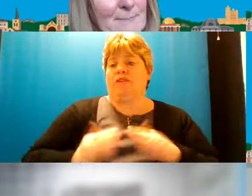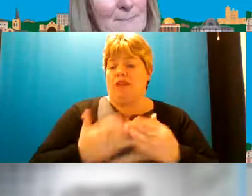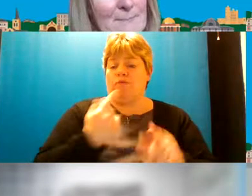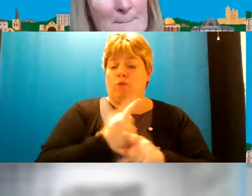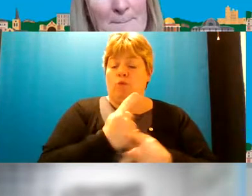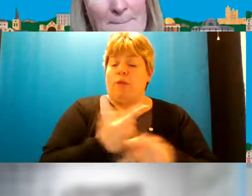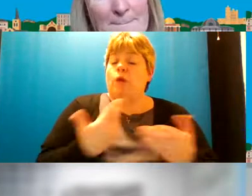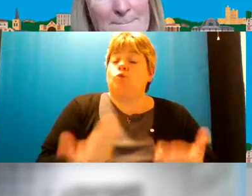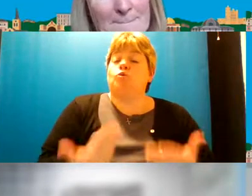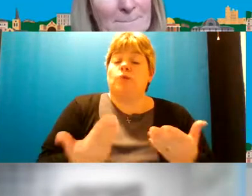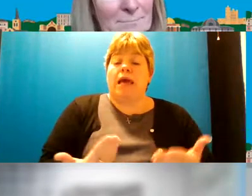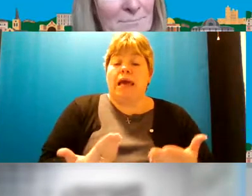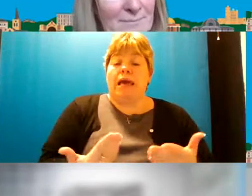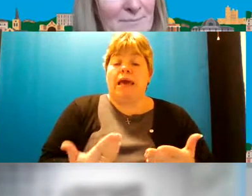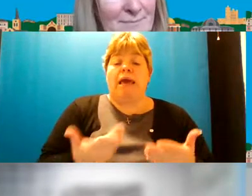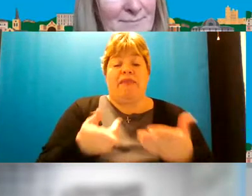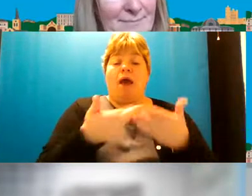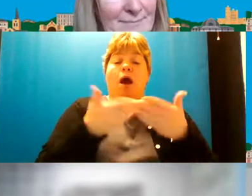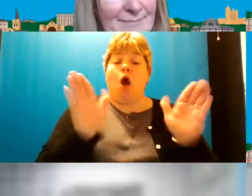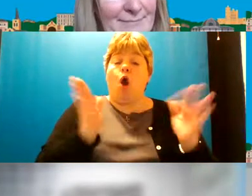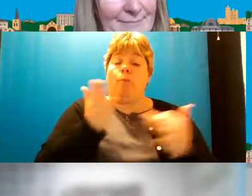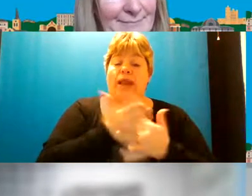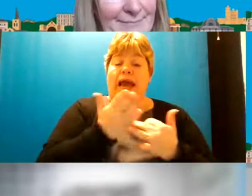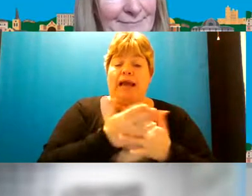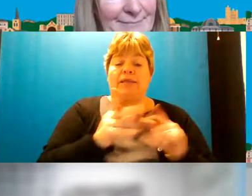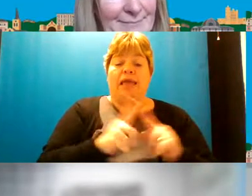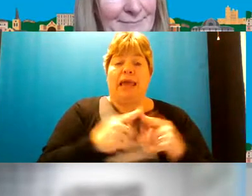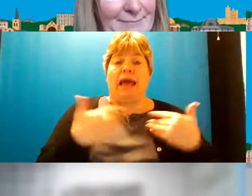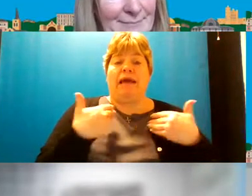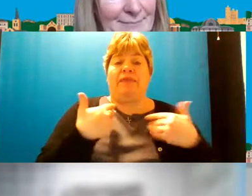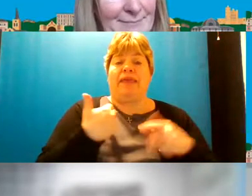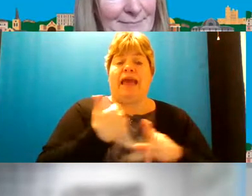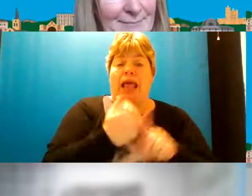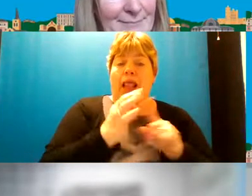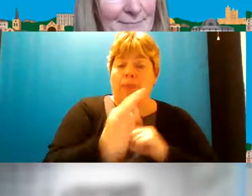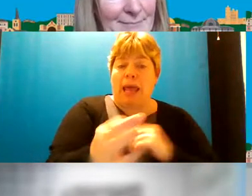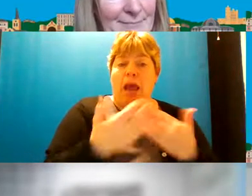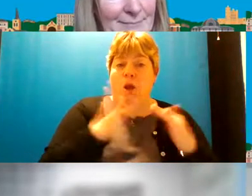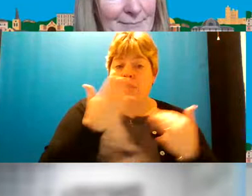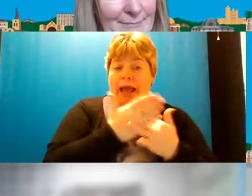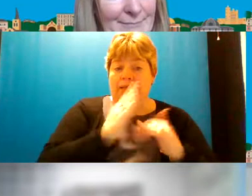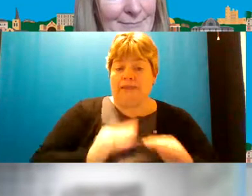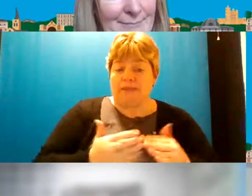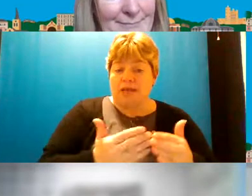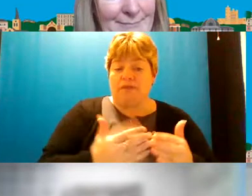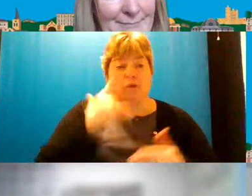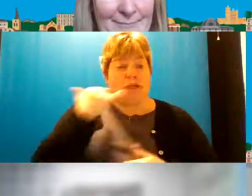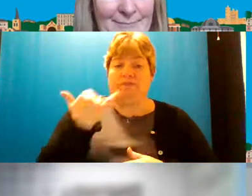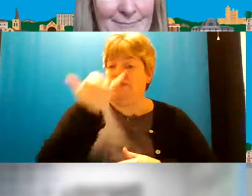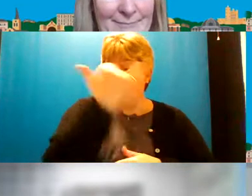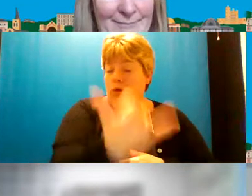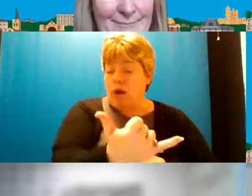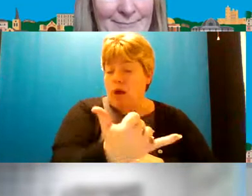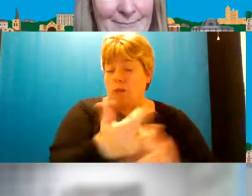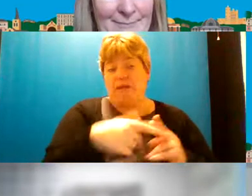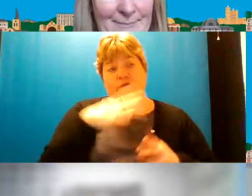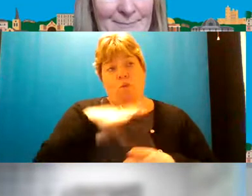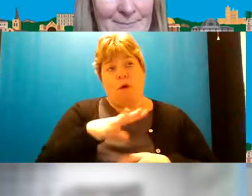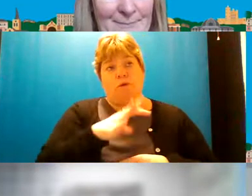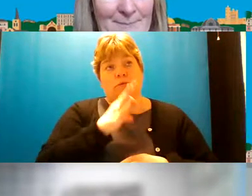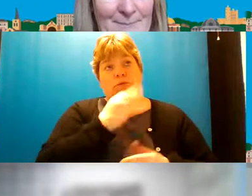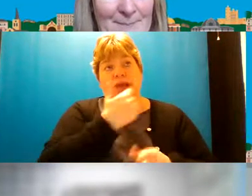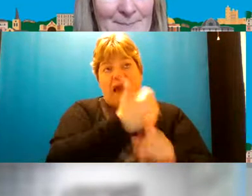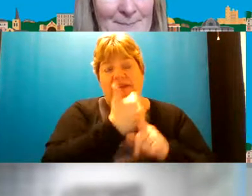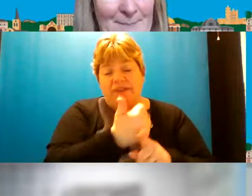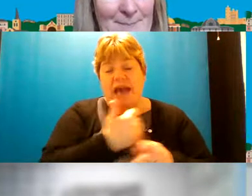today they are open access so things like the helpline is an open access service that you can phone up if you're wanting to get some